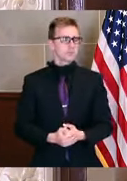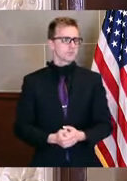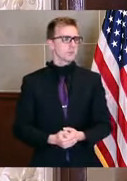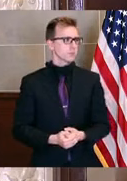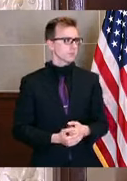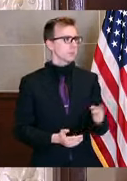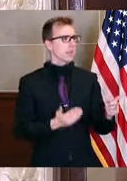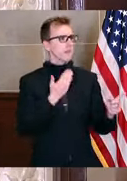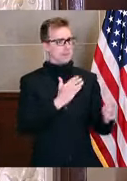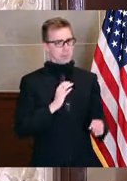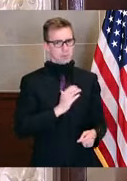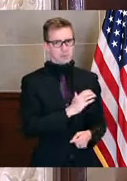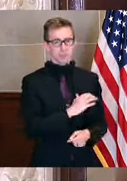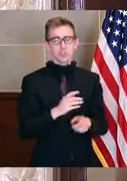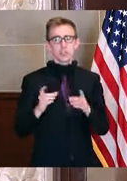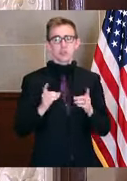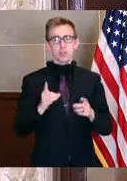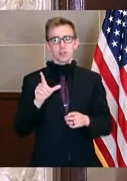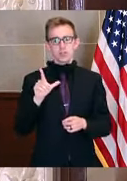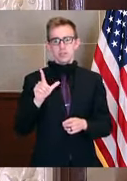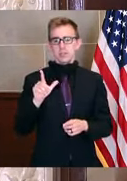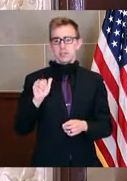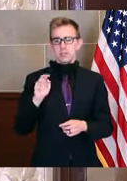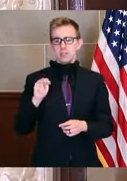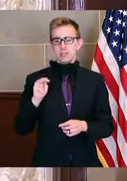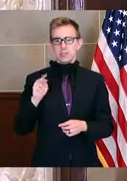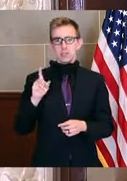Thank you. Director Linden-Lyers?